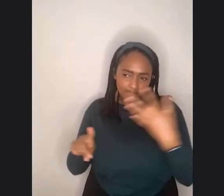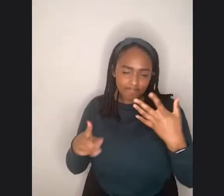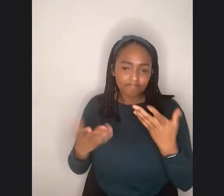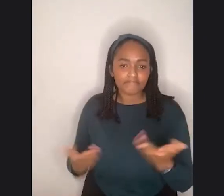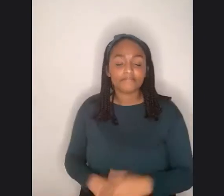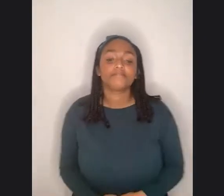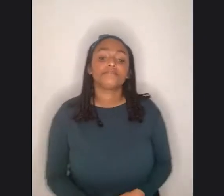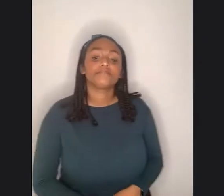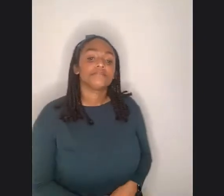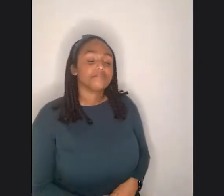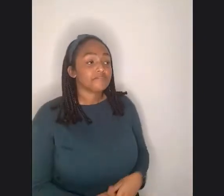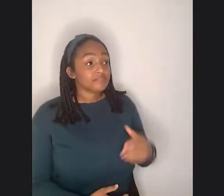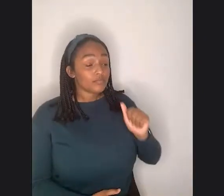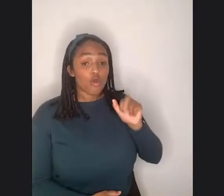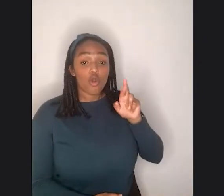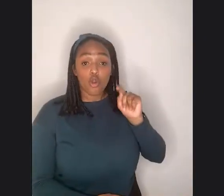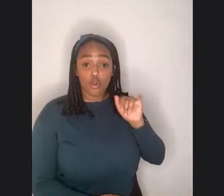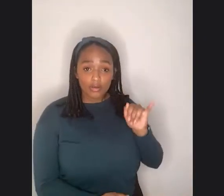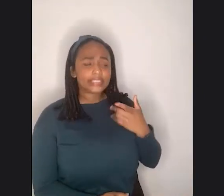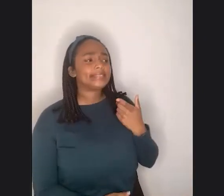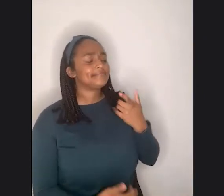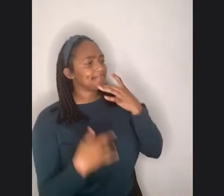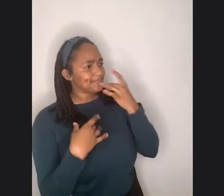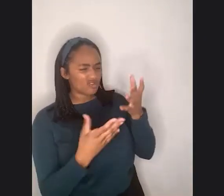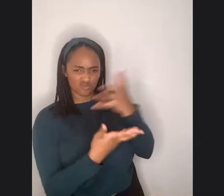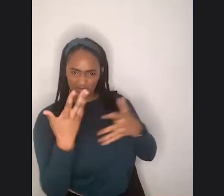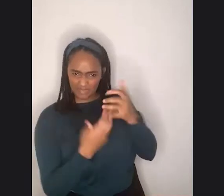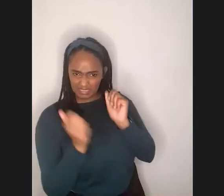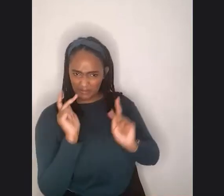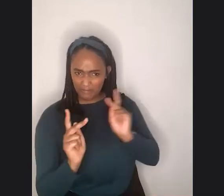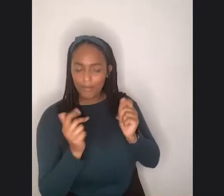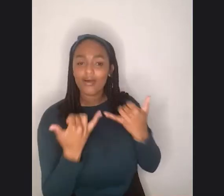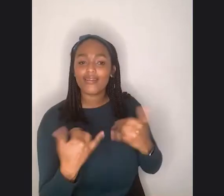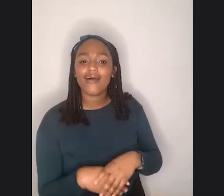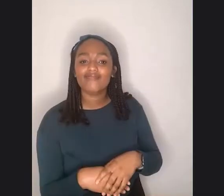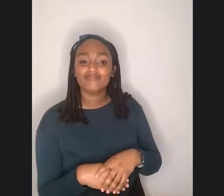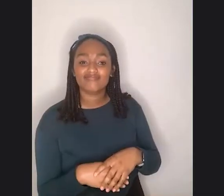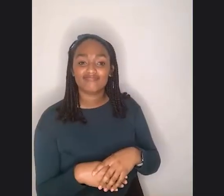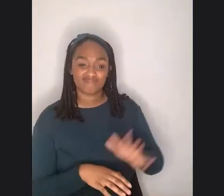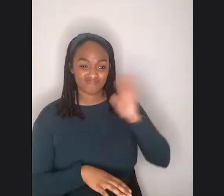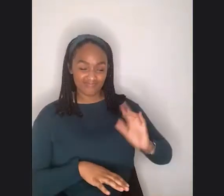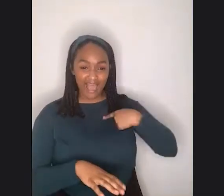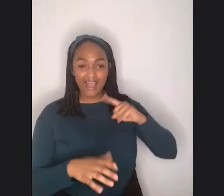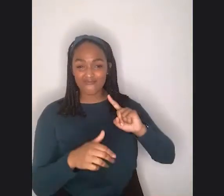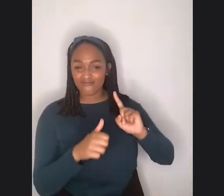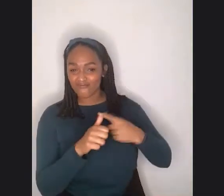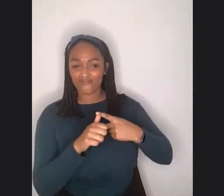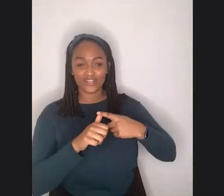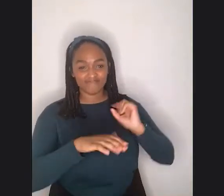it's an interesting mix now. Um, I remember when I first started the blog, my initial